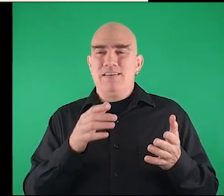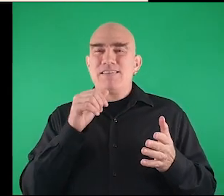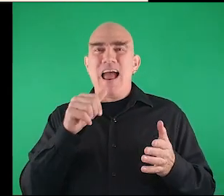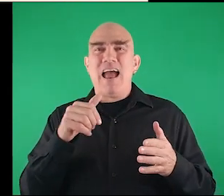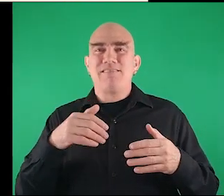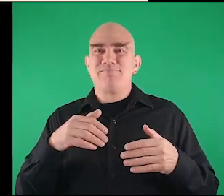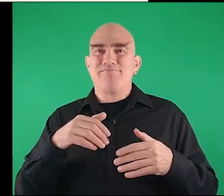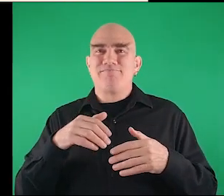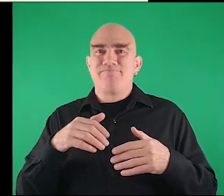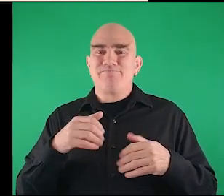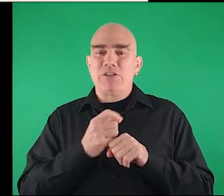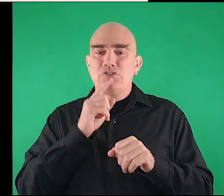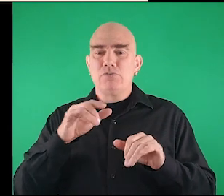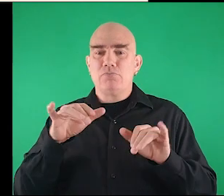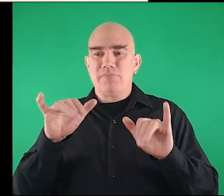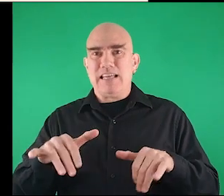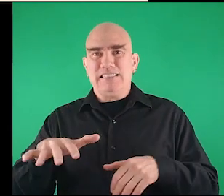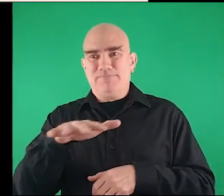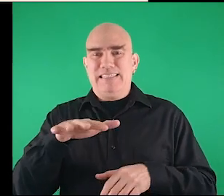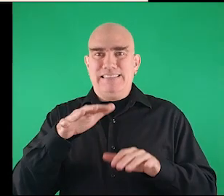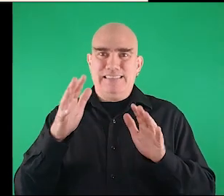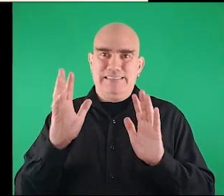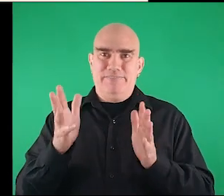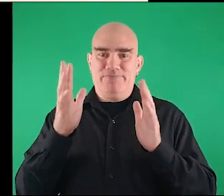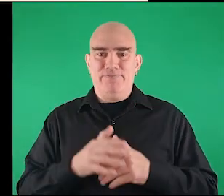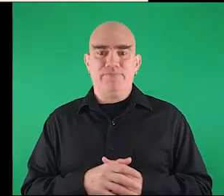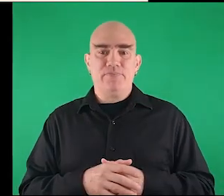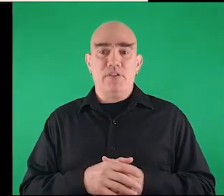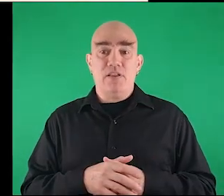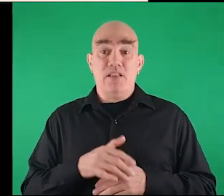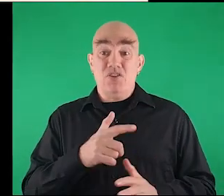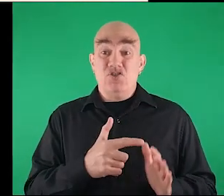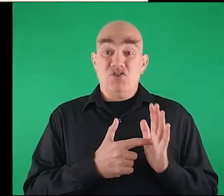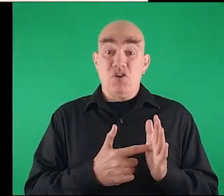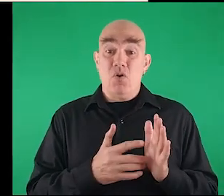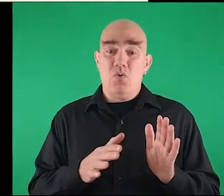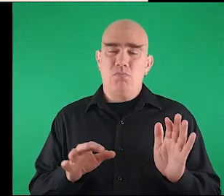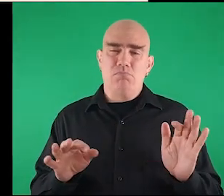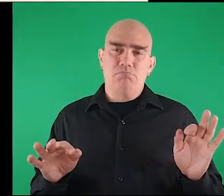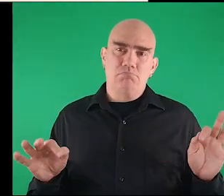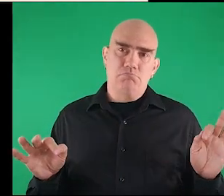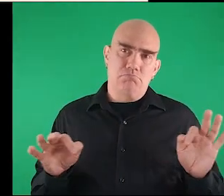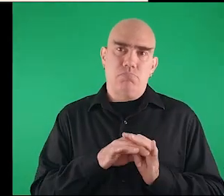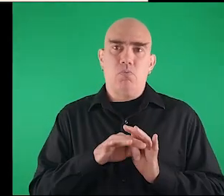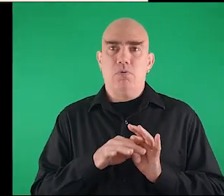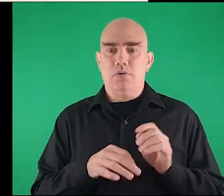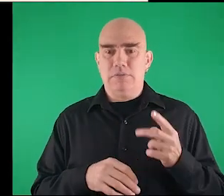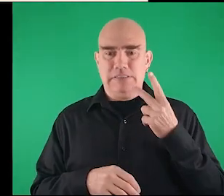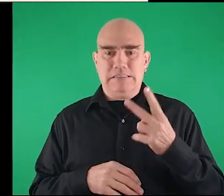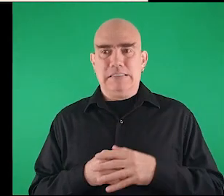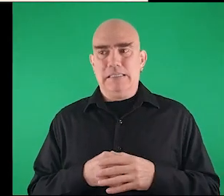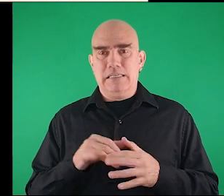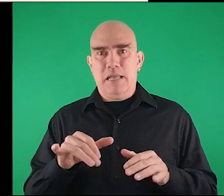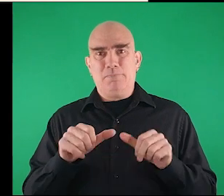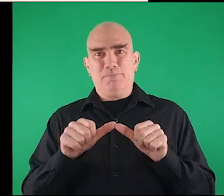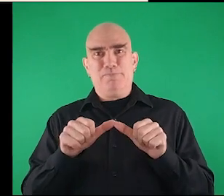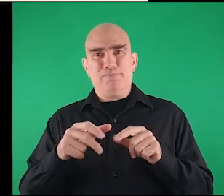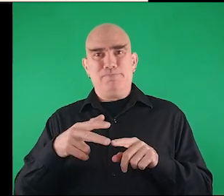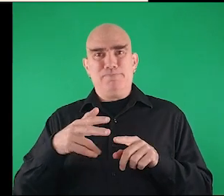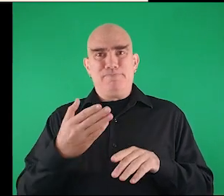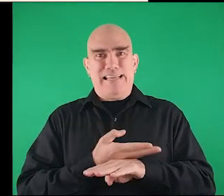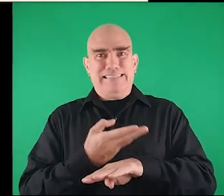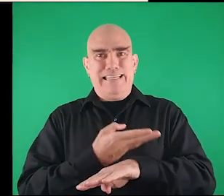what is this this is to to show what important is the